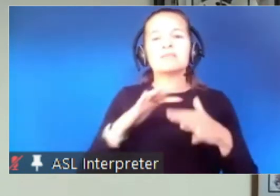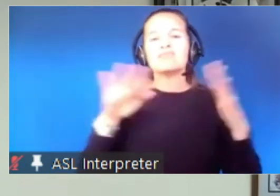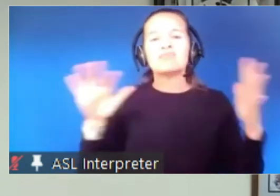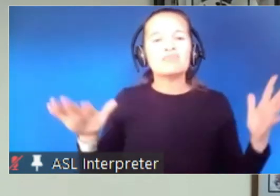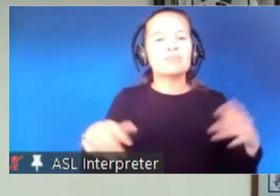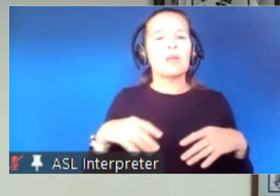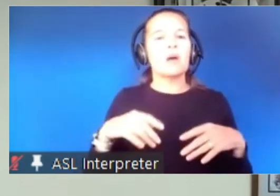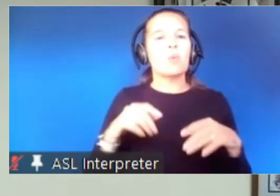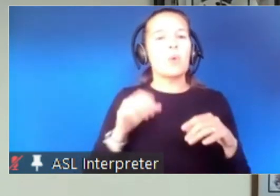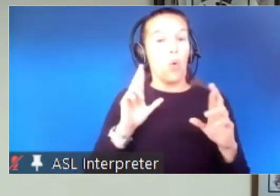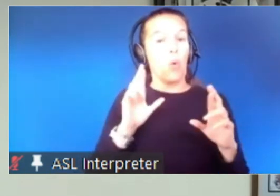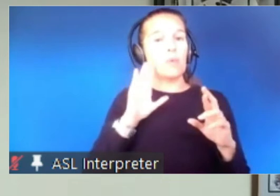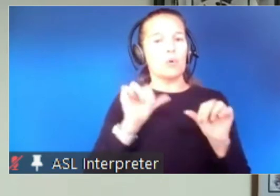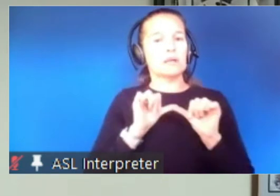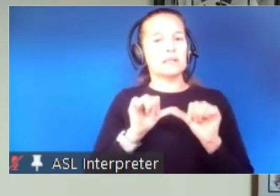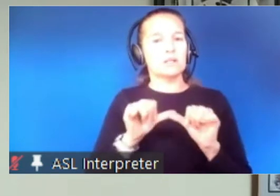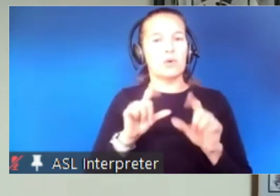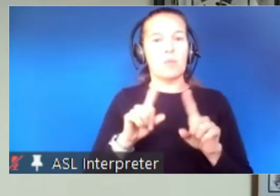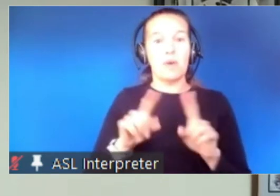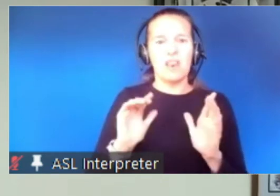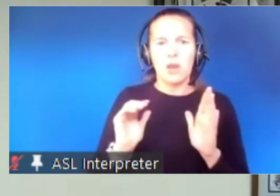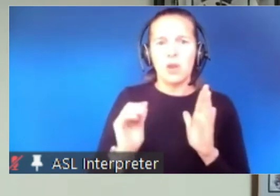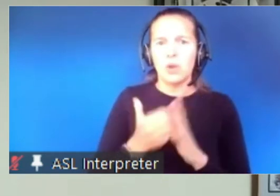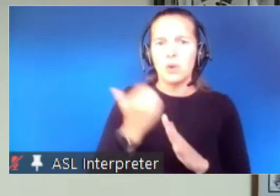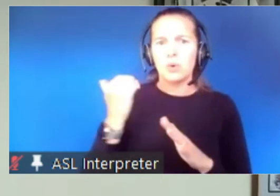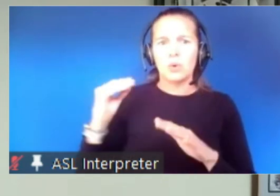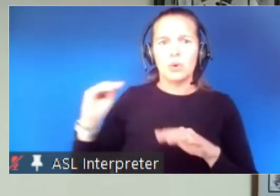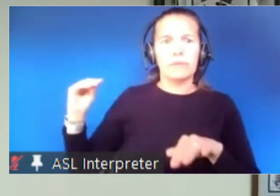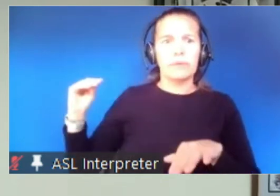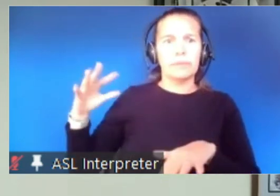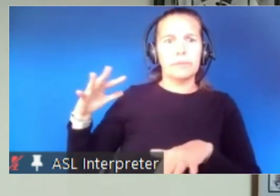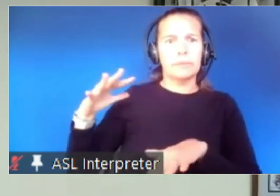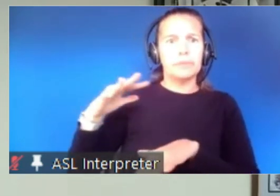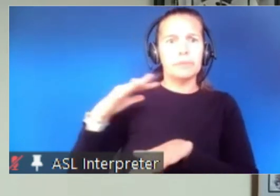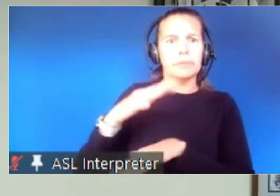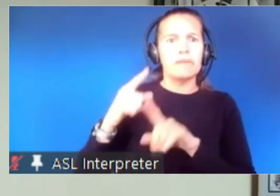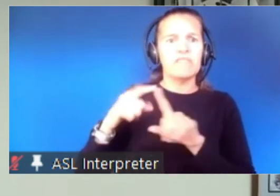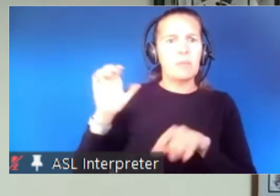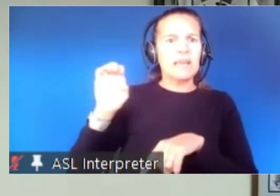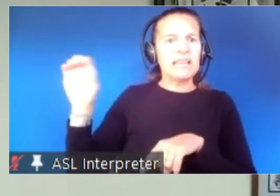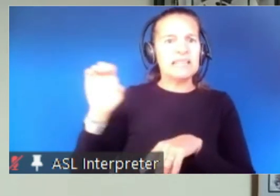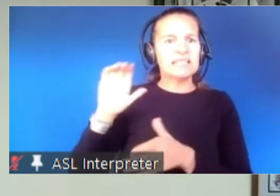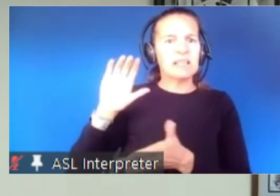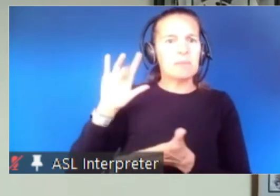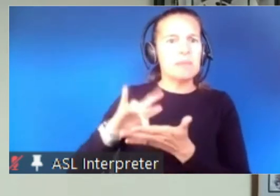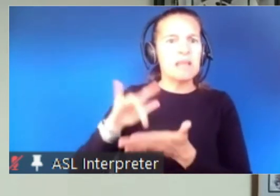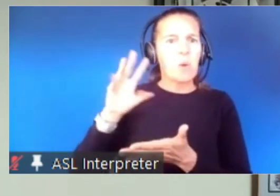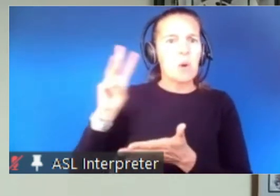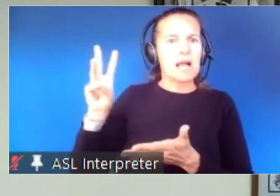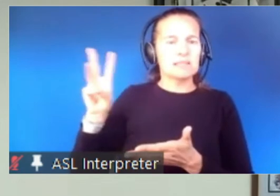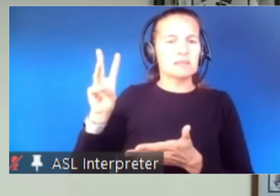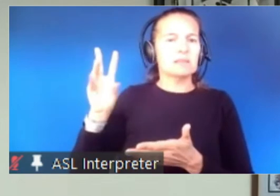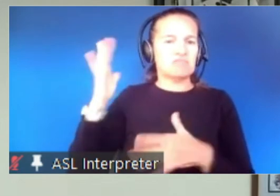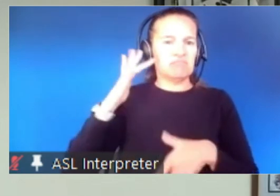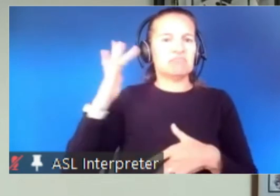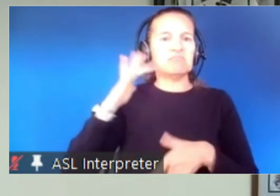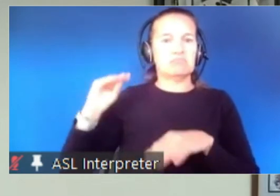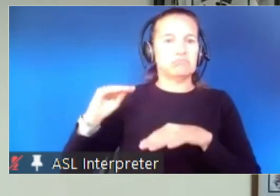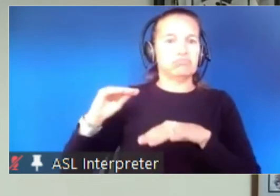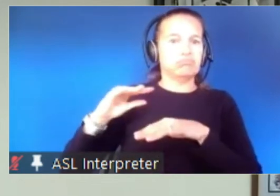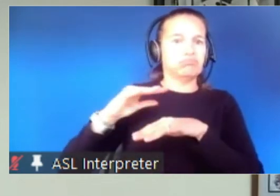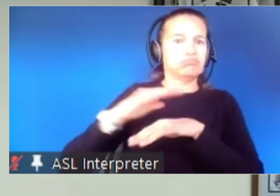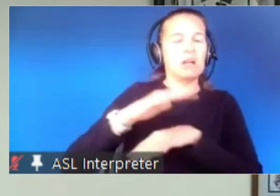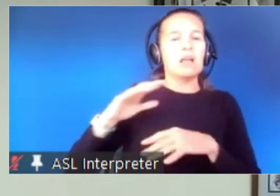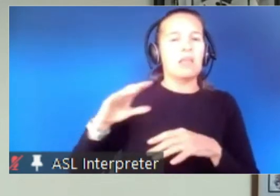a new wave that's spreading through parts of the east and the midwest could grow and include us with another wave or